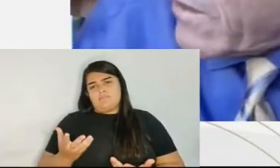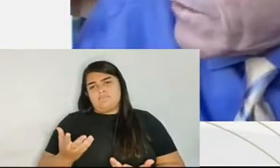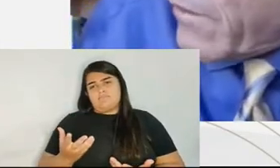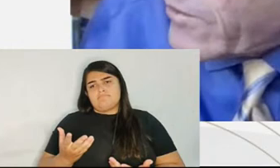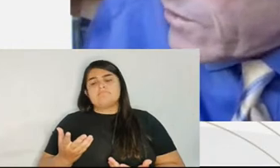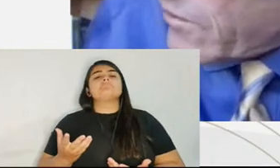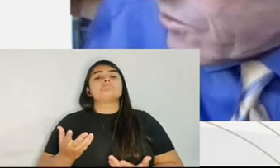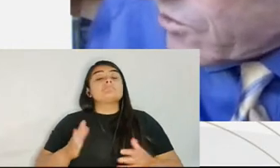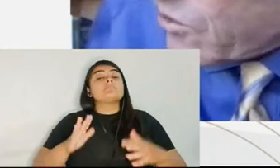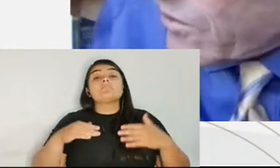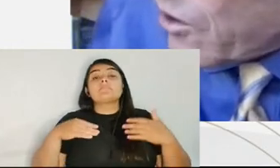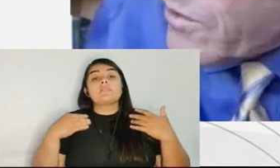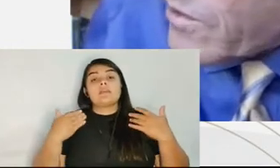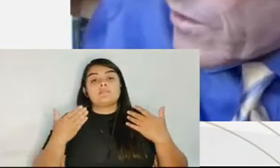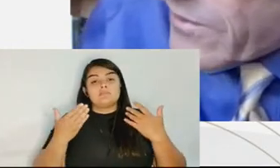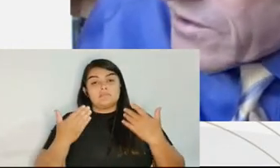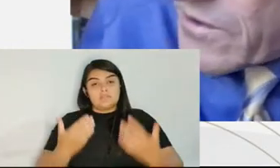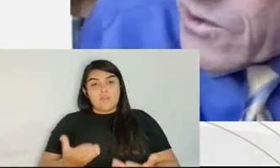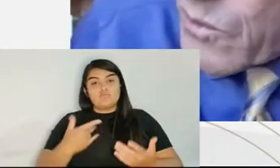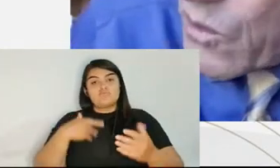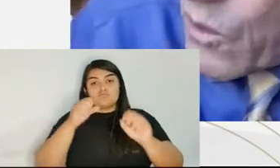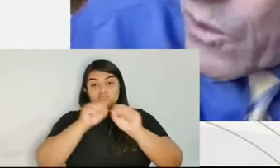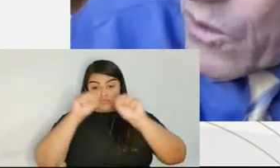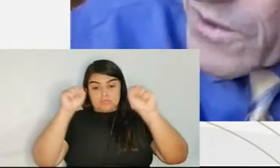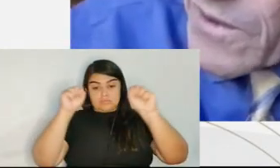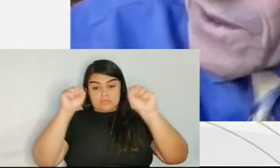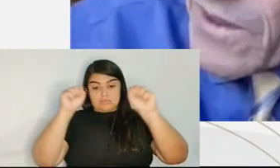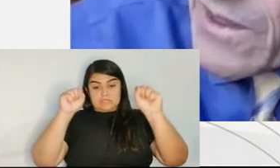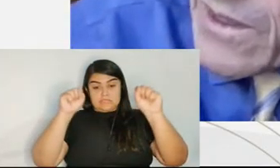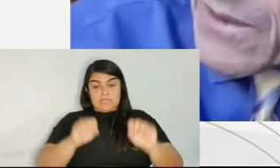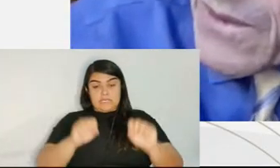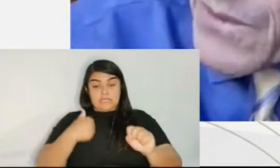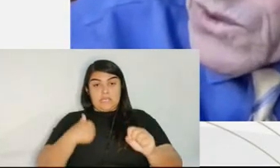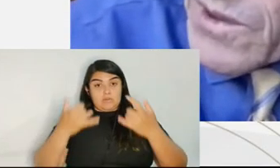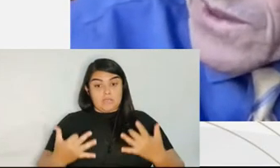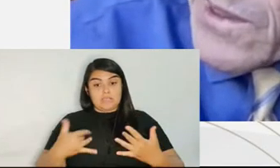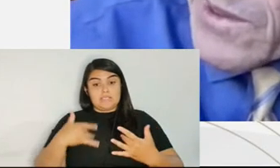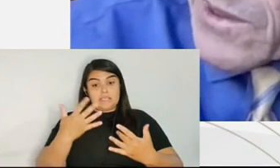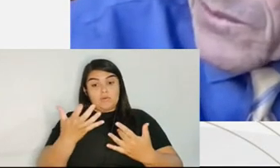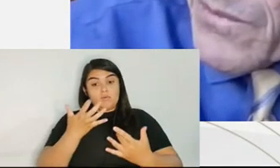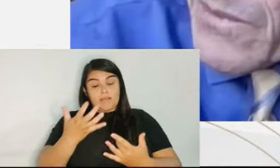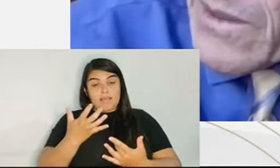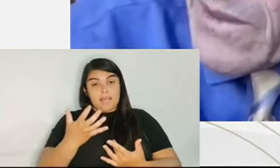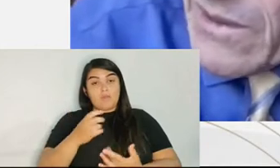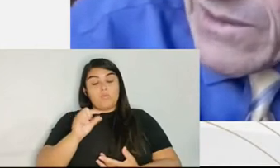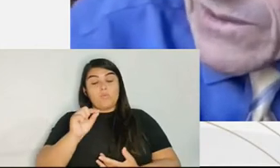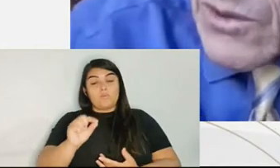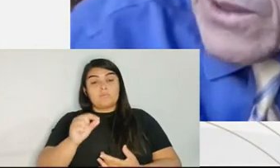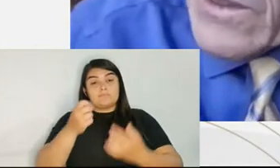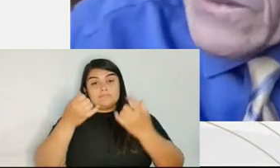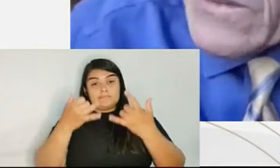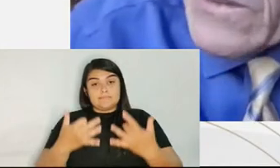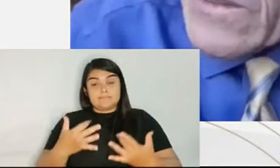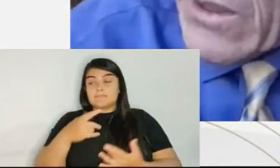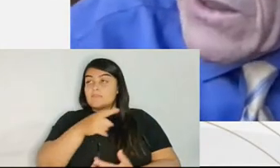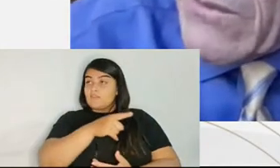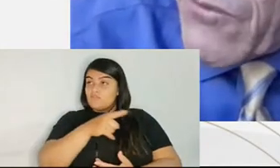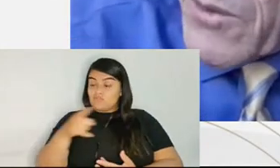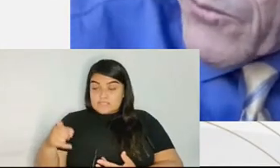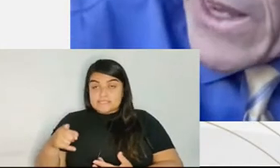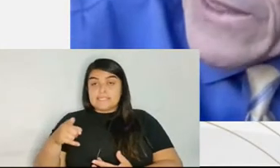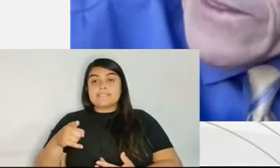and the legislature took notes, and the legislature recorded that this was his system. So this is